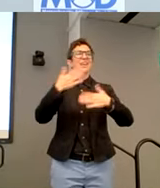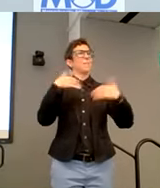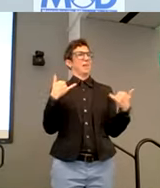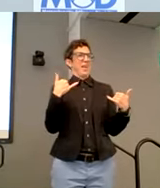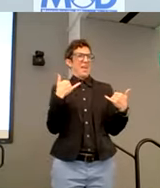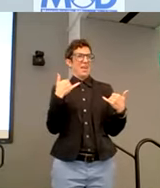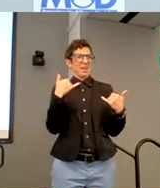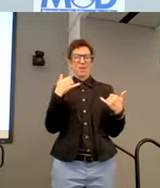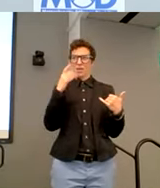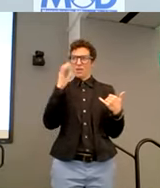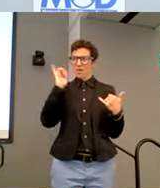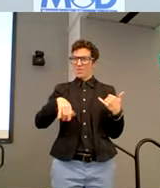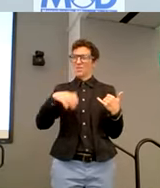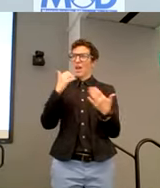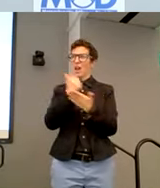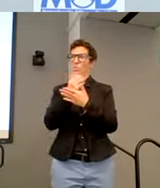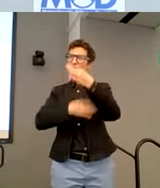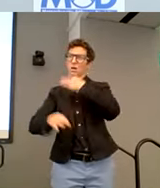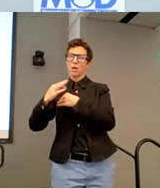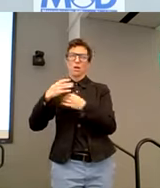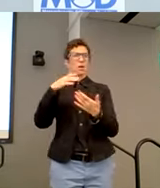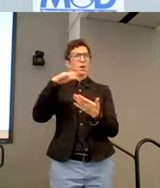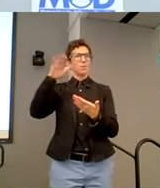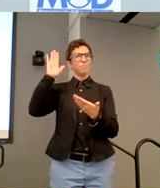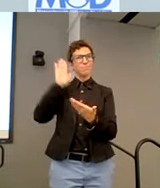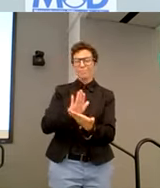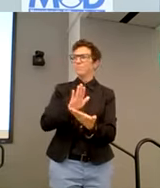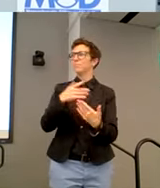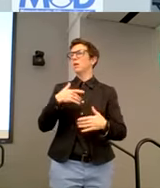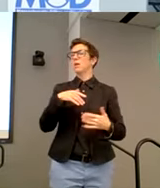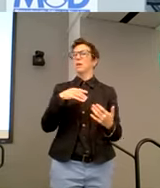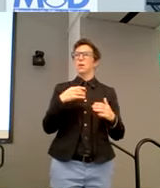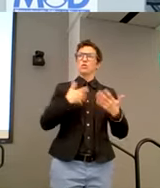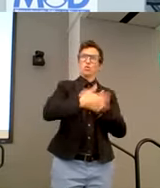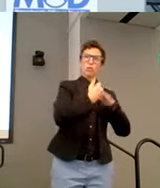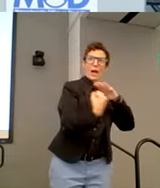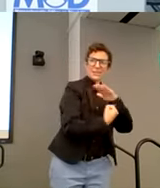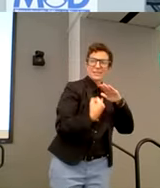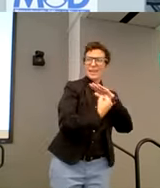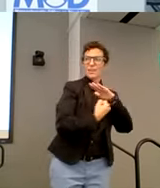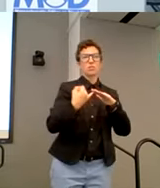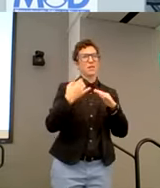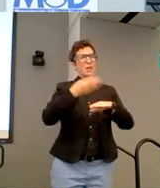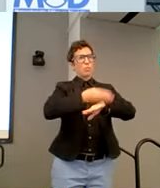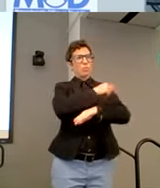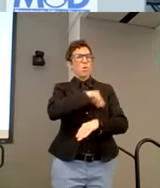in order to combat social isolation, foster inclusive communities, and improve the quality of life of people with